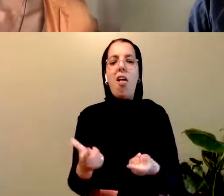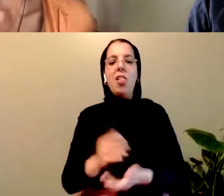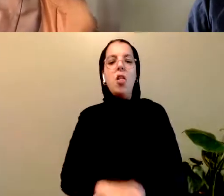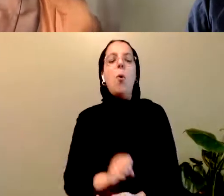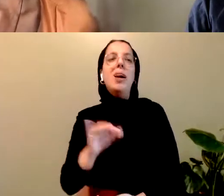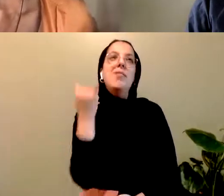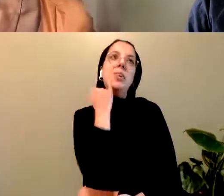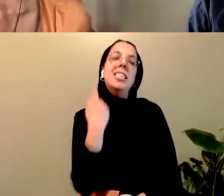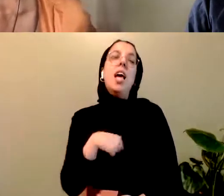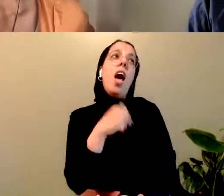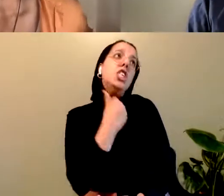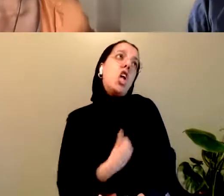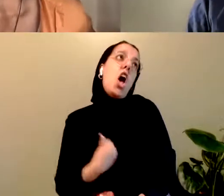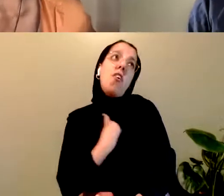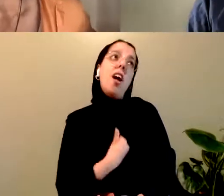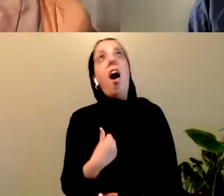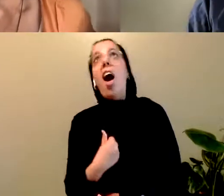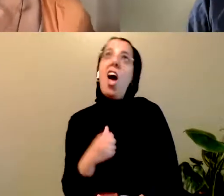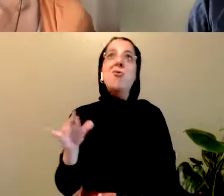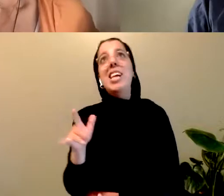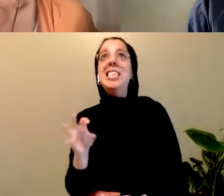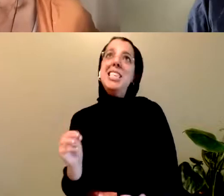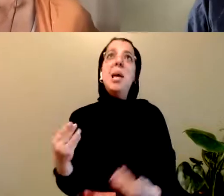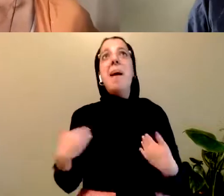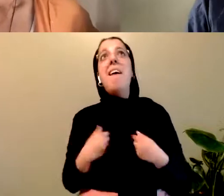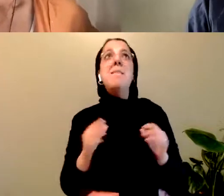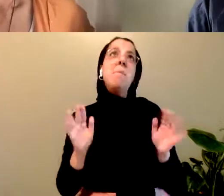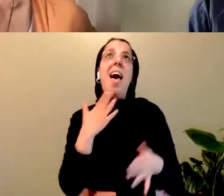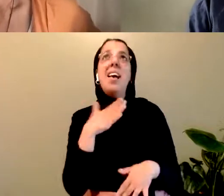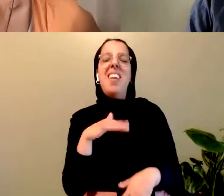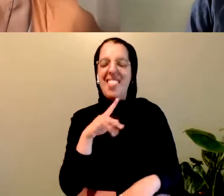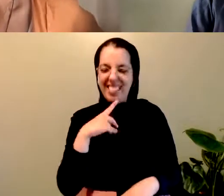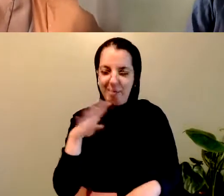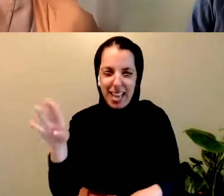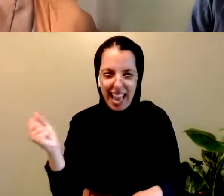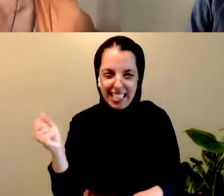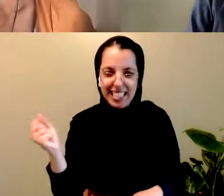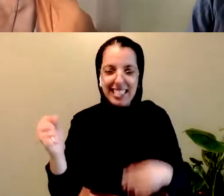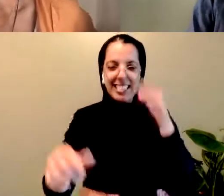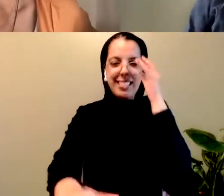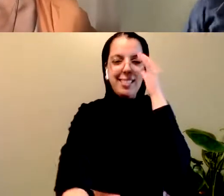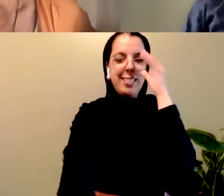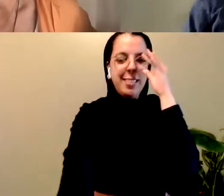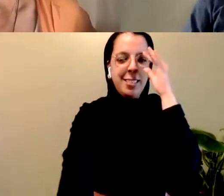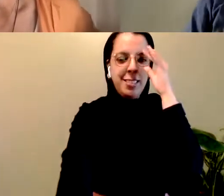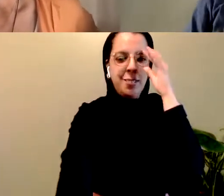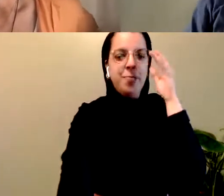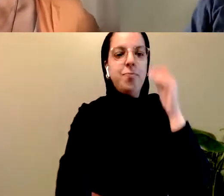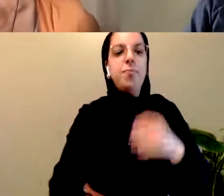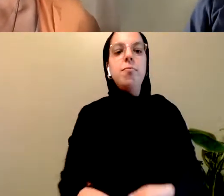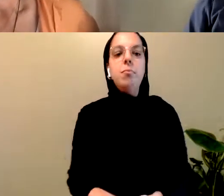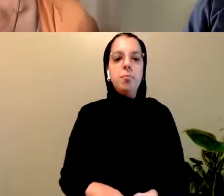are and how terrible it is that systemic racism exists is just bullshit. Art plays such an important